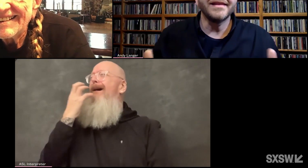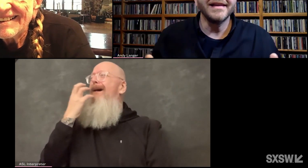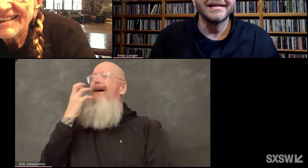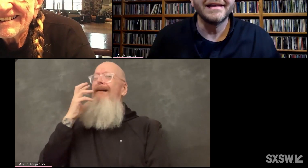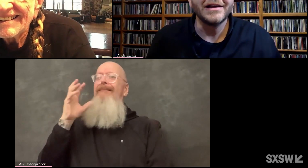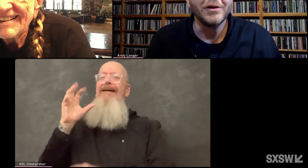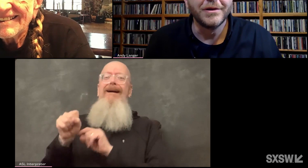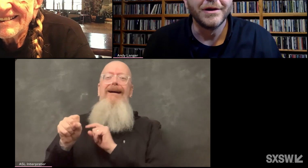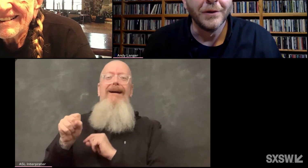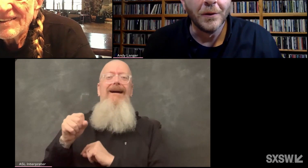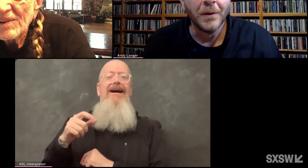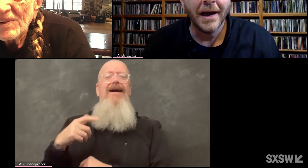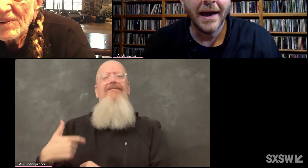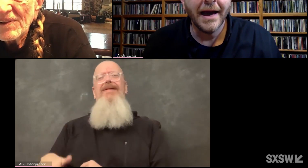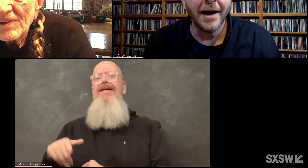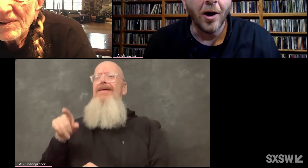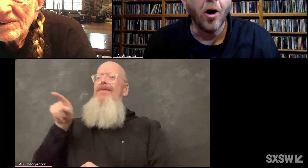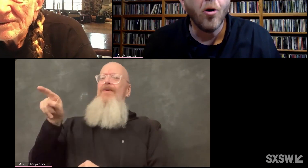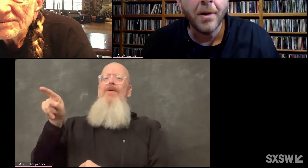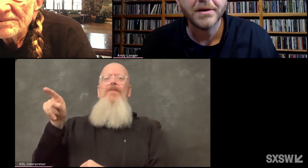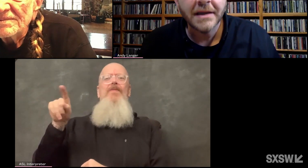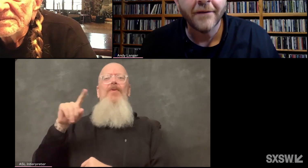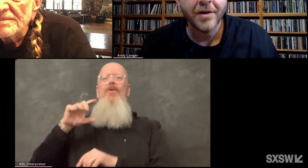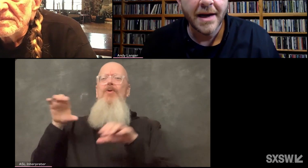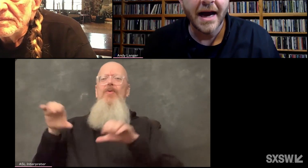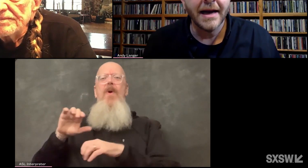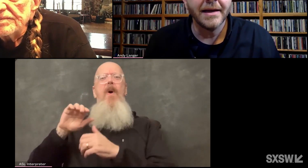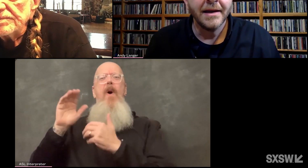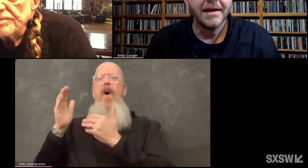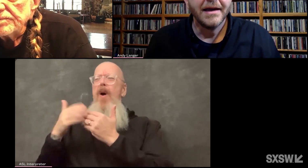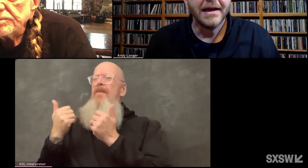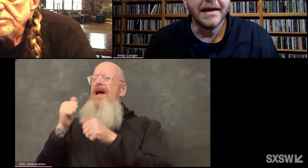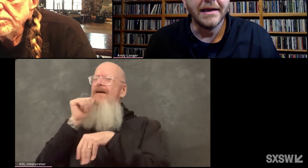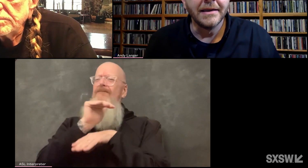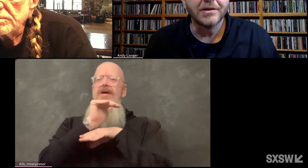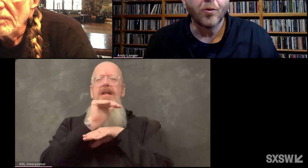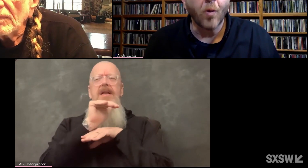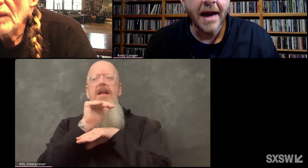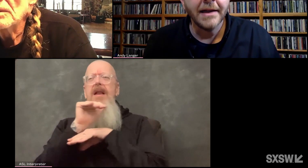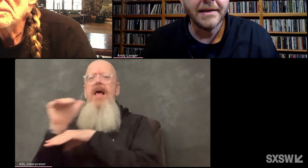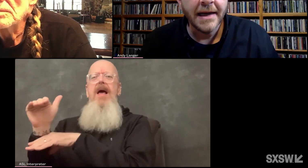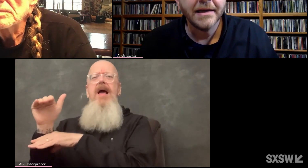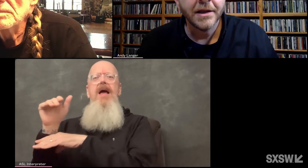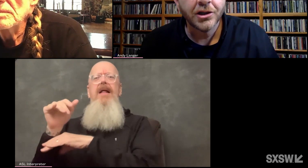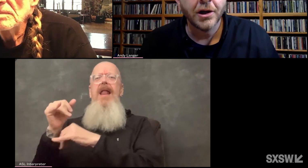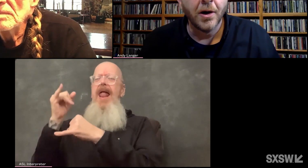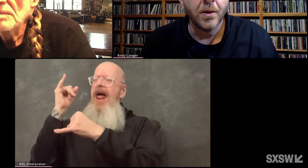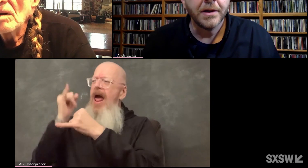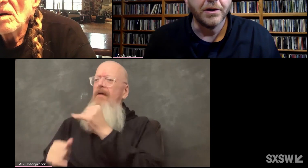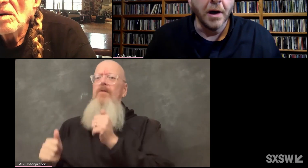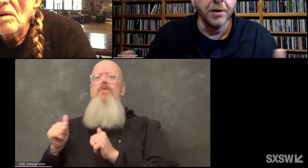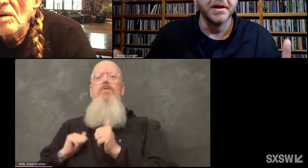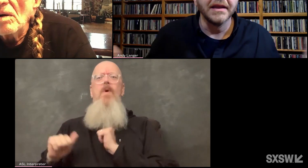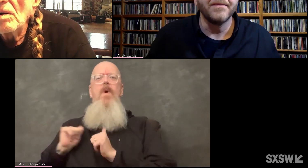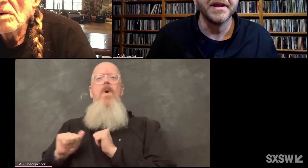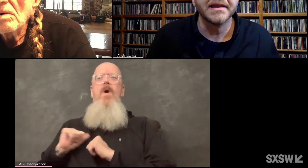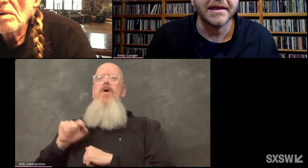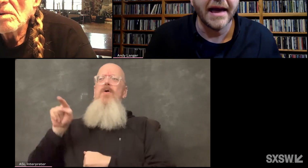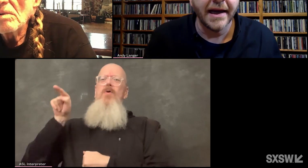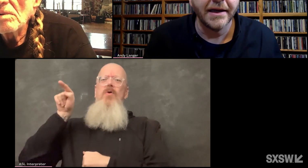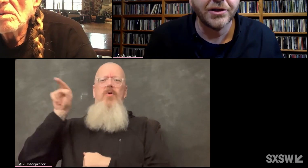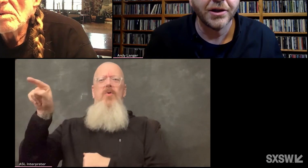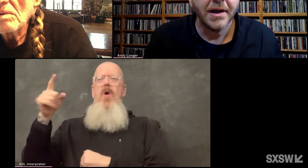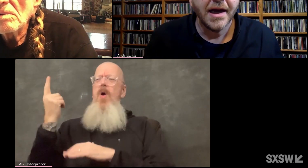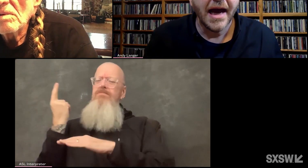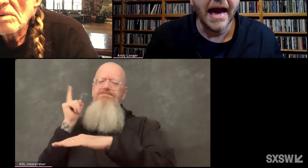One of the things that you do almost every night is right at the end of the show, you go to the lip of